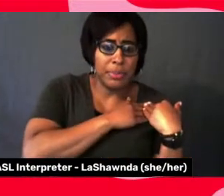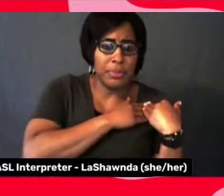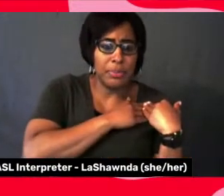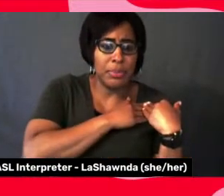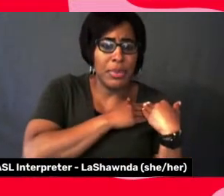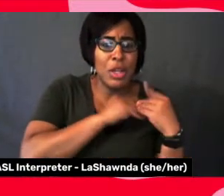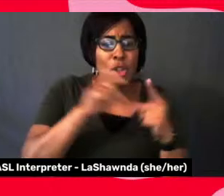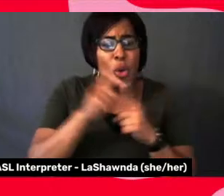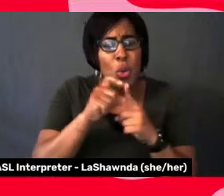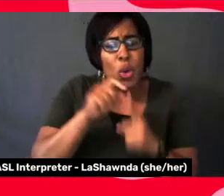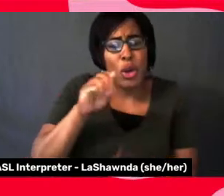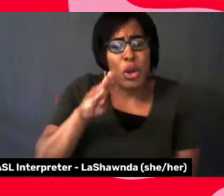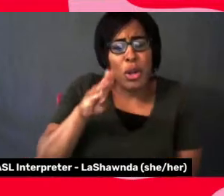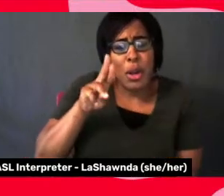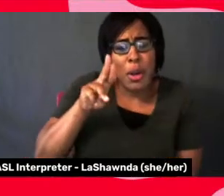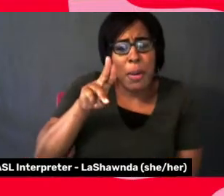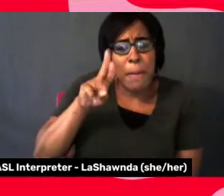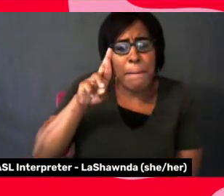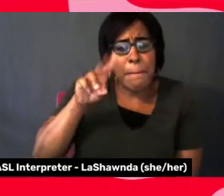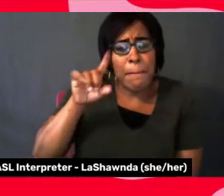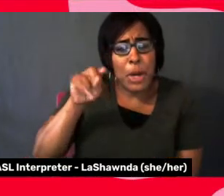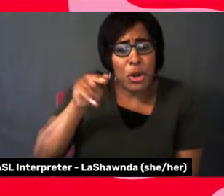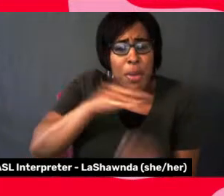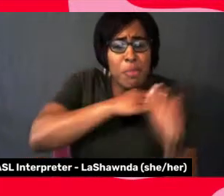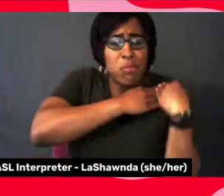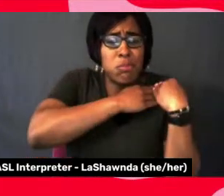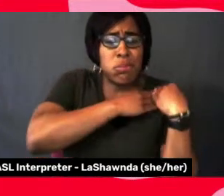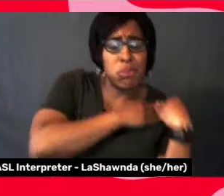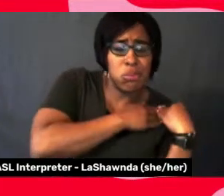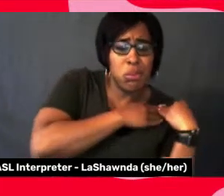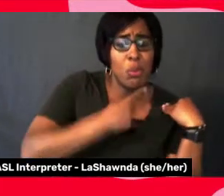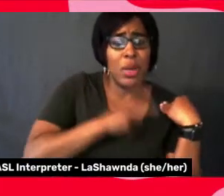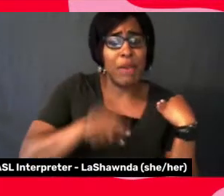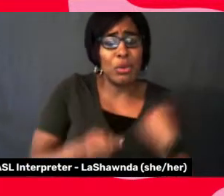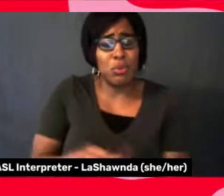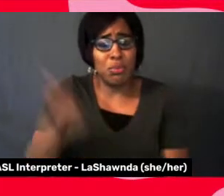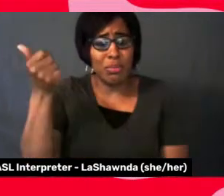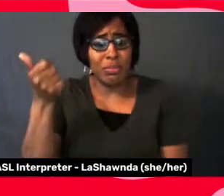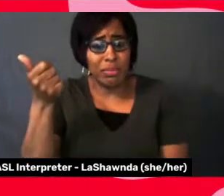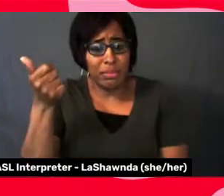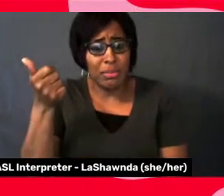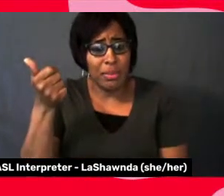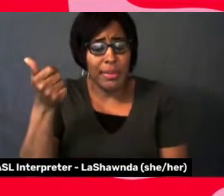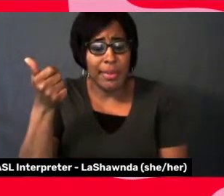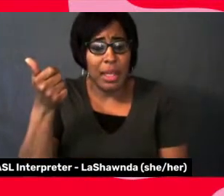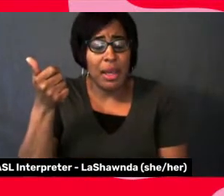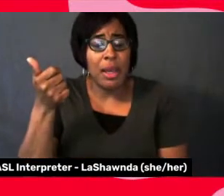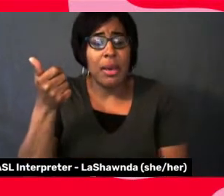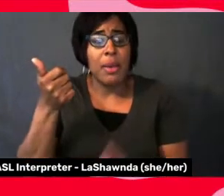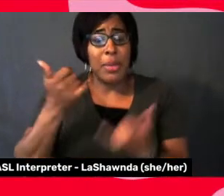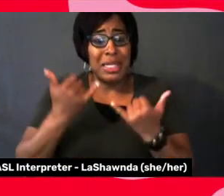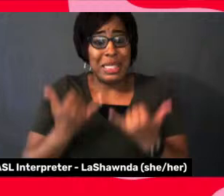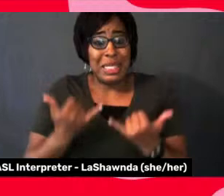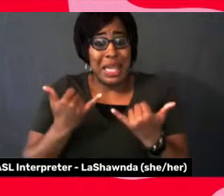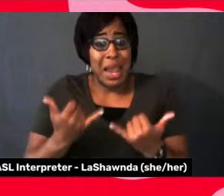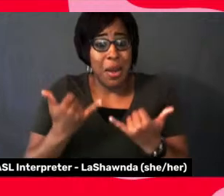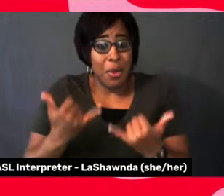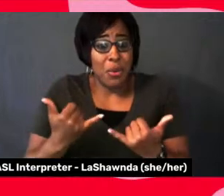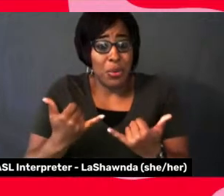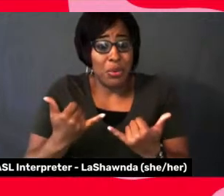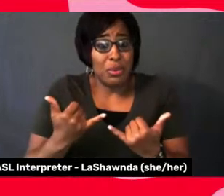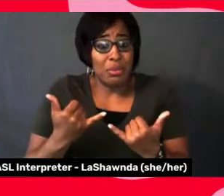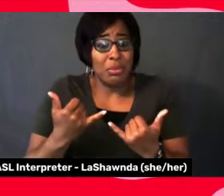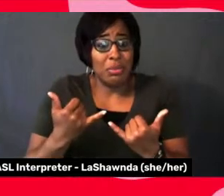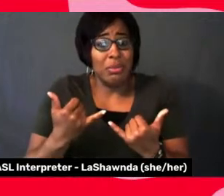the word burden from our vocabulary because we are now at a point in time where I feel